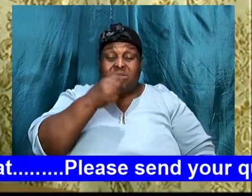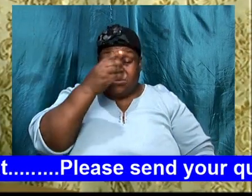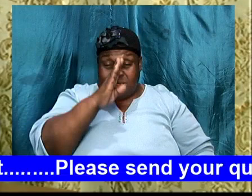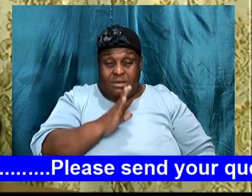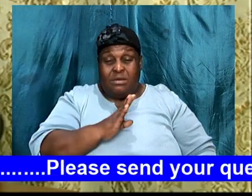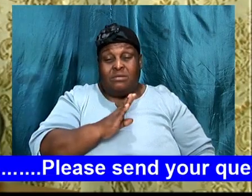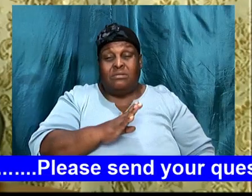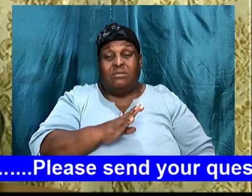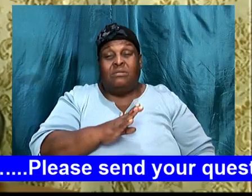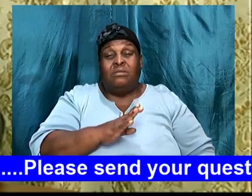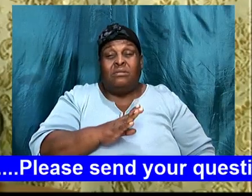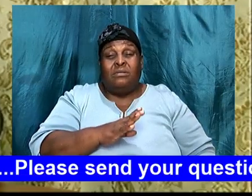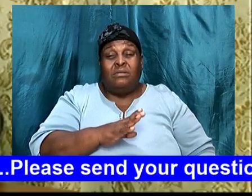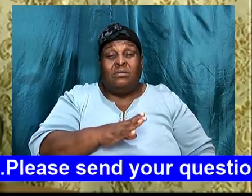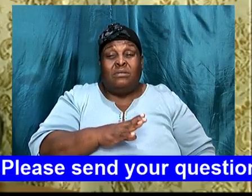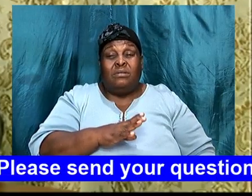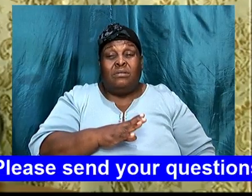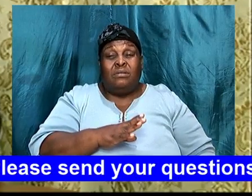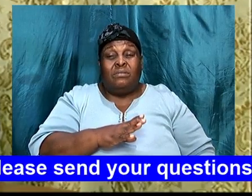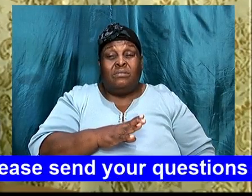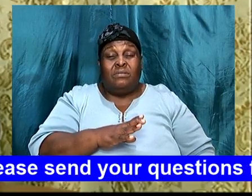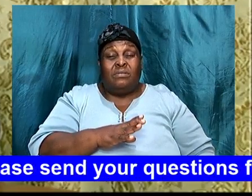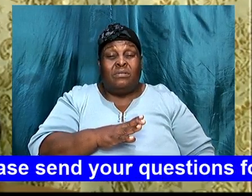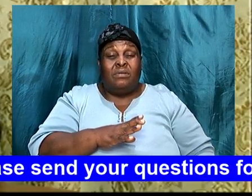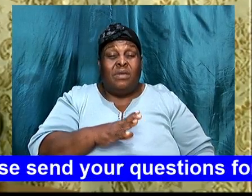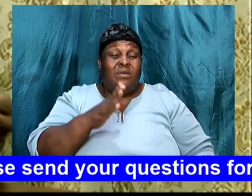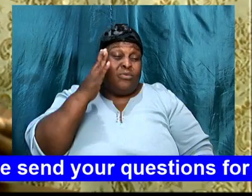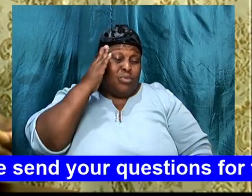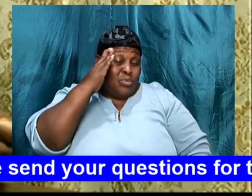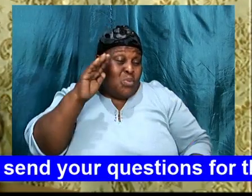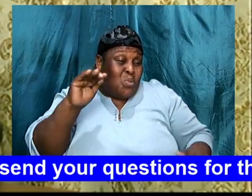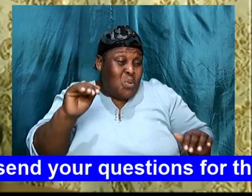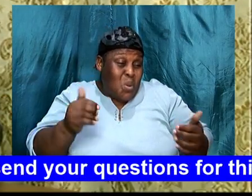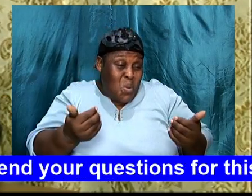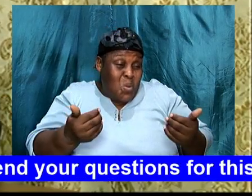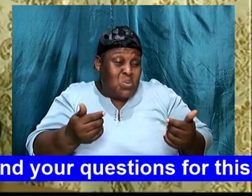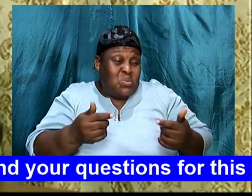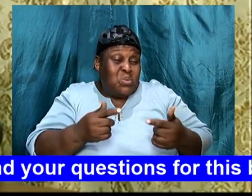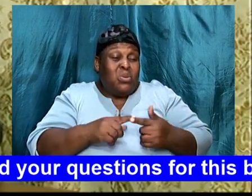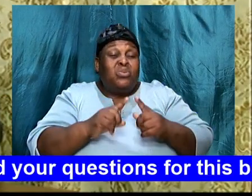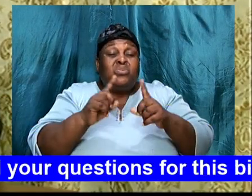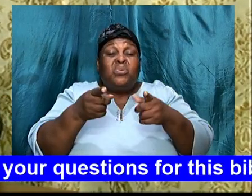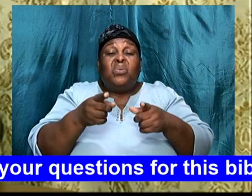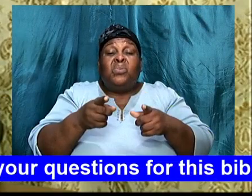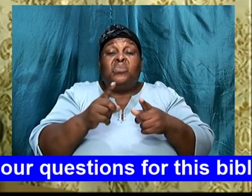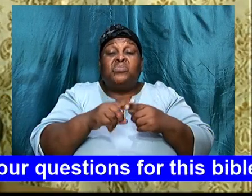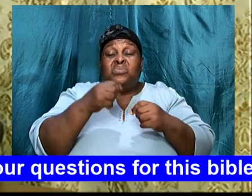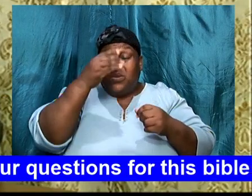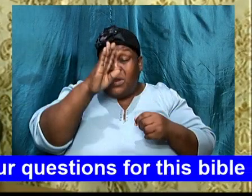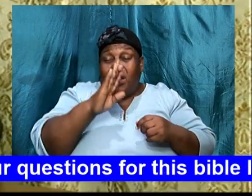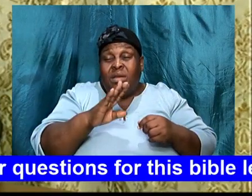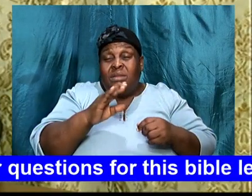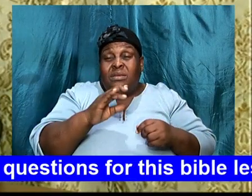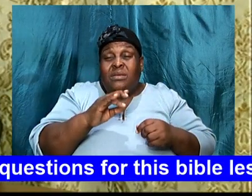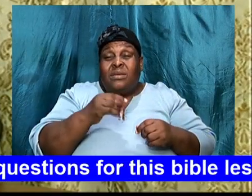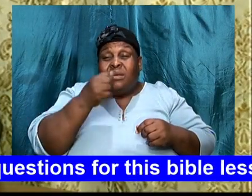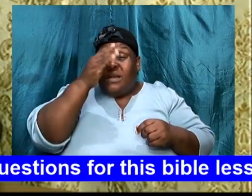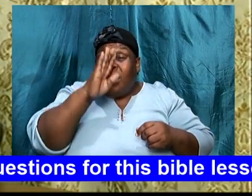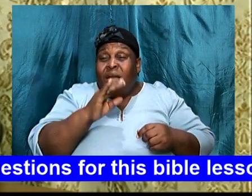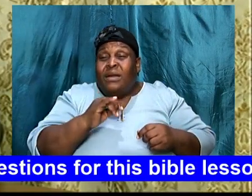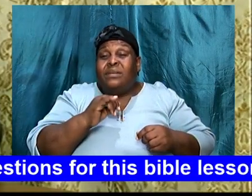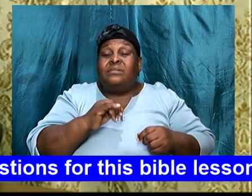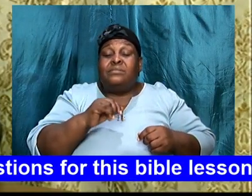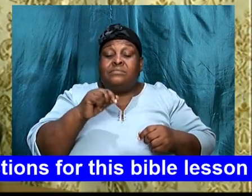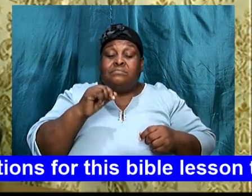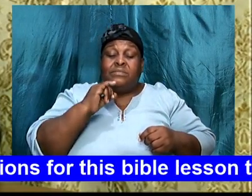as individuals, we have to know, know, how to go, to God, to say, God, is this, what